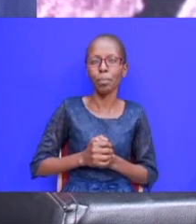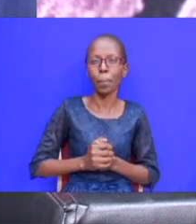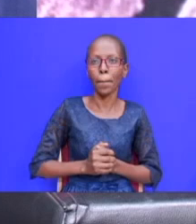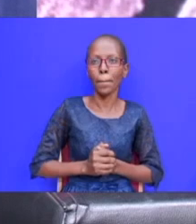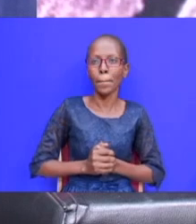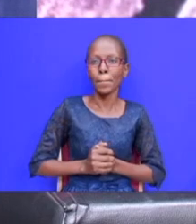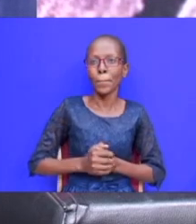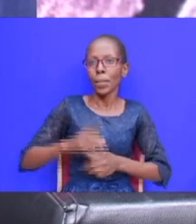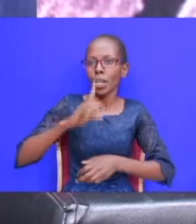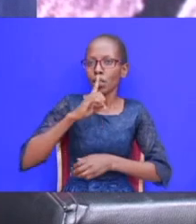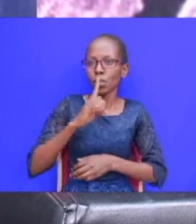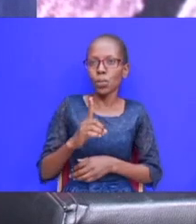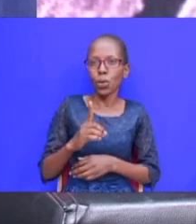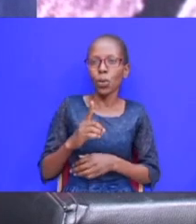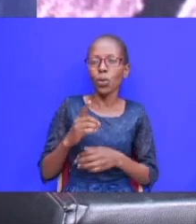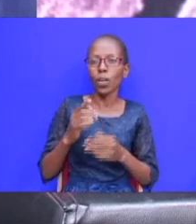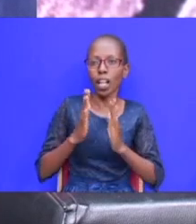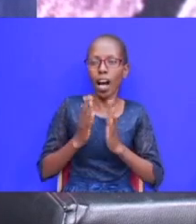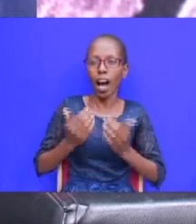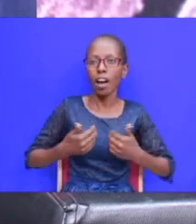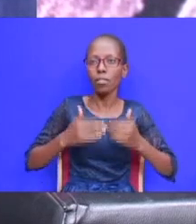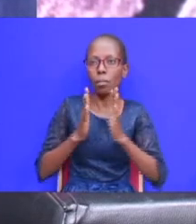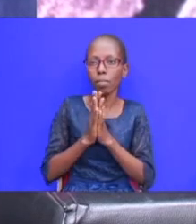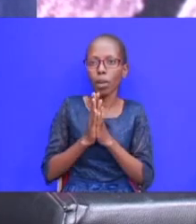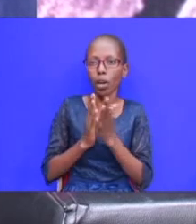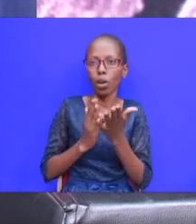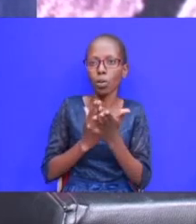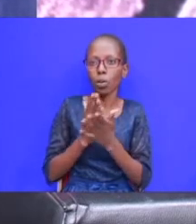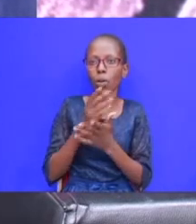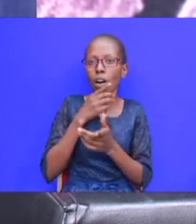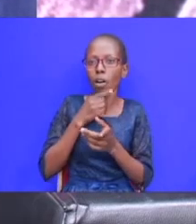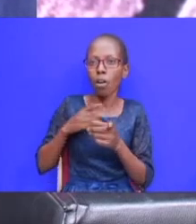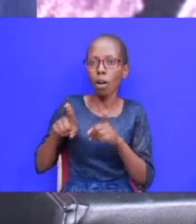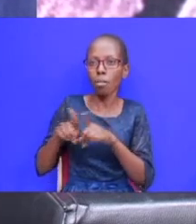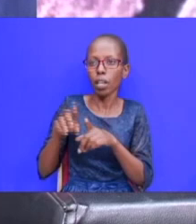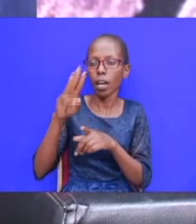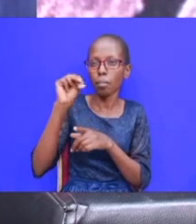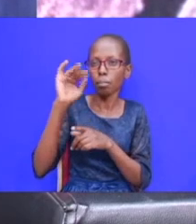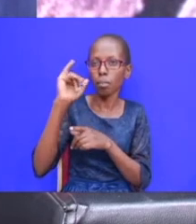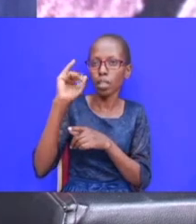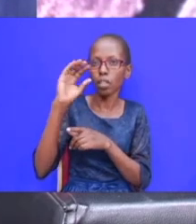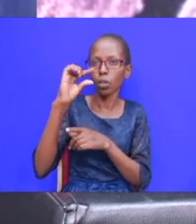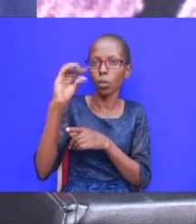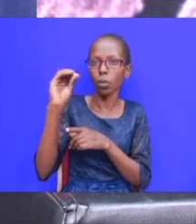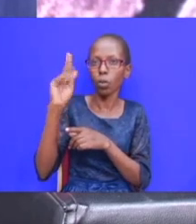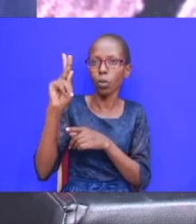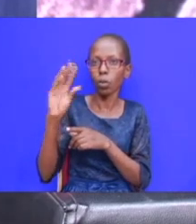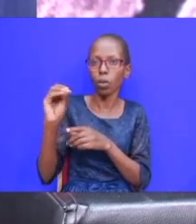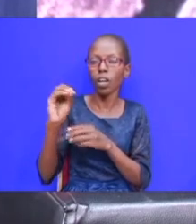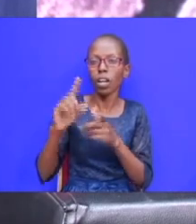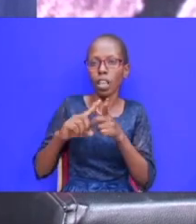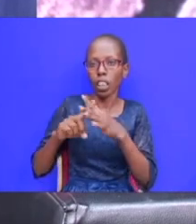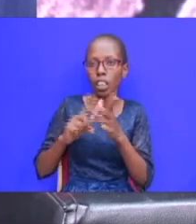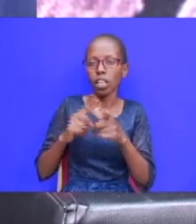amen so we'll do our prayer by uh brother roland migok and then we shall start with this discourse